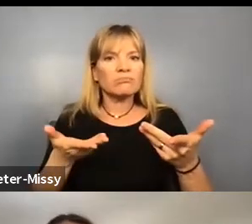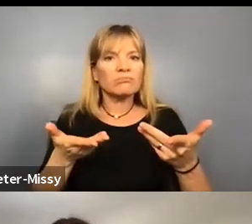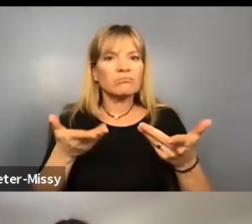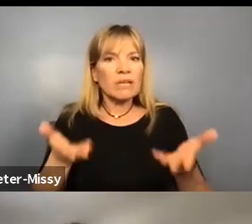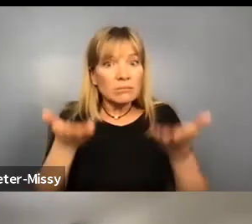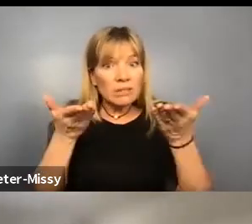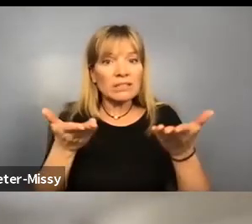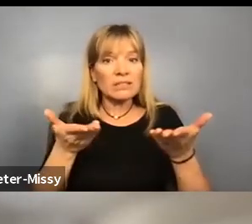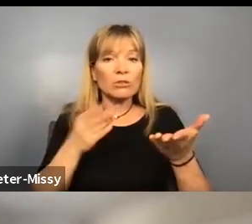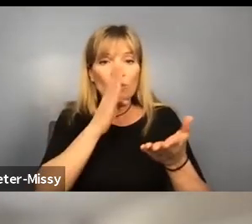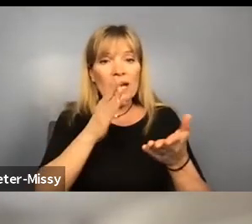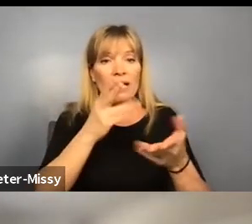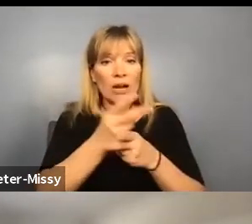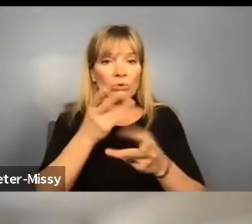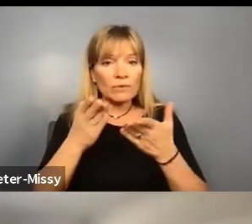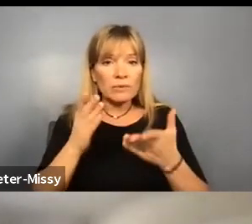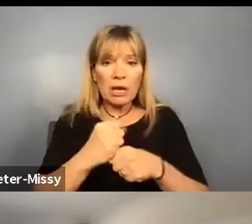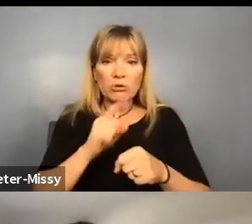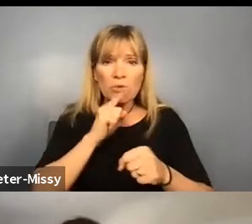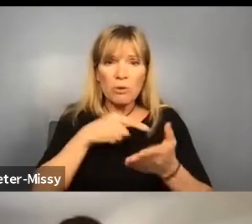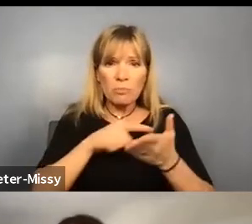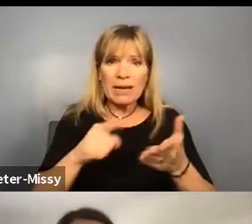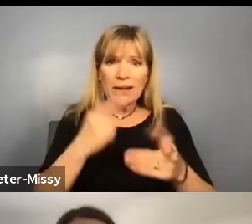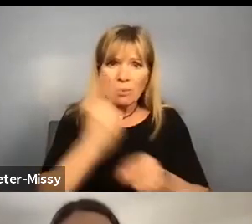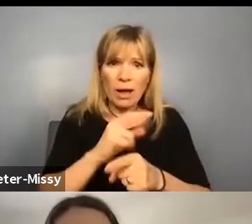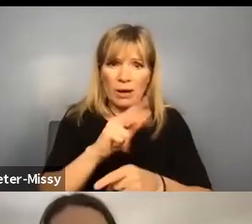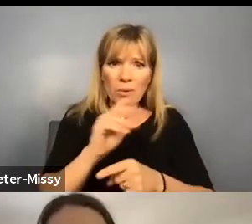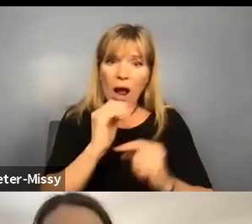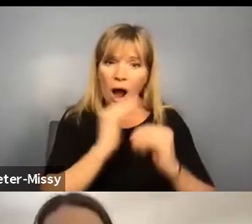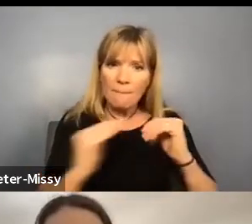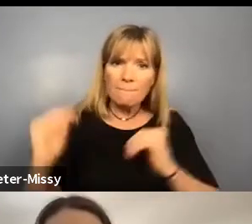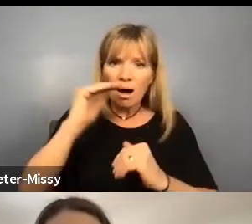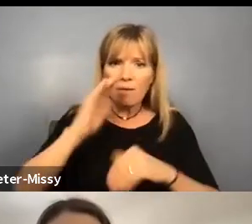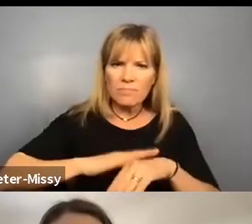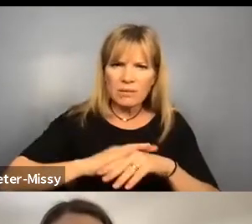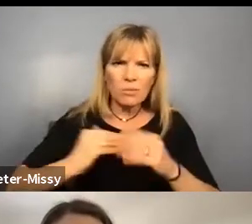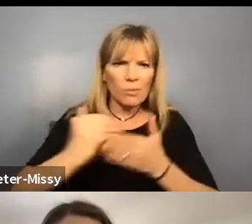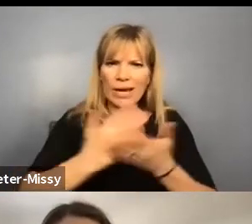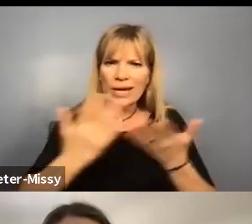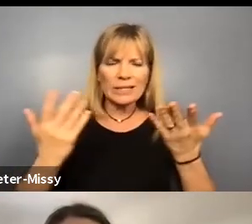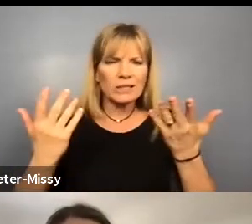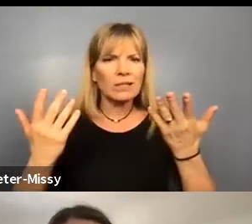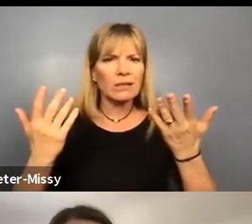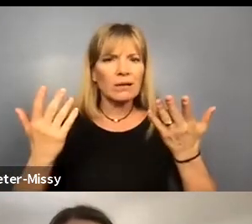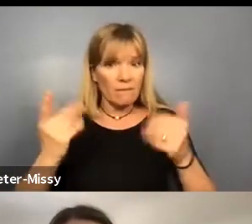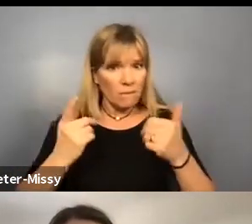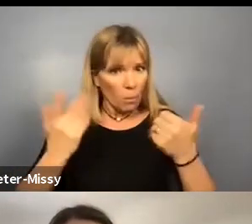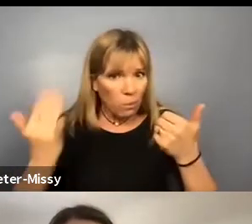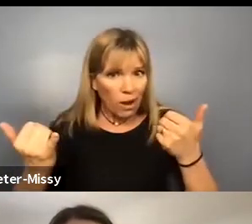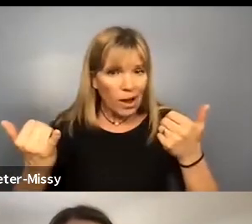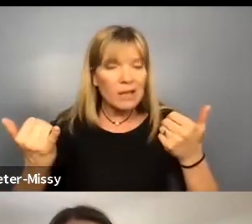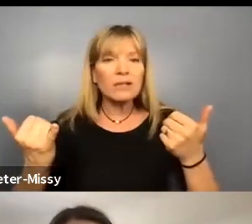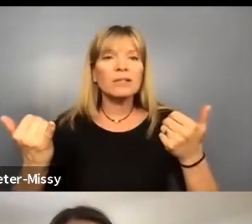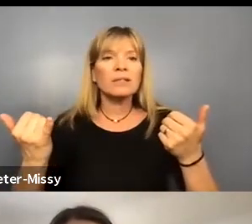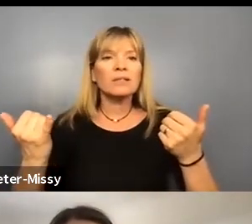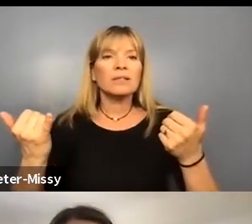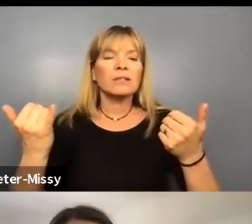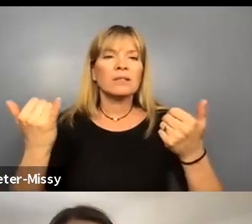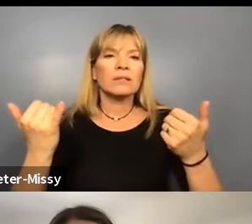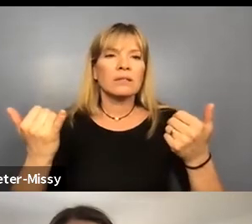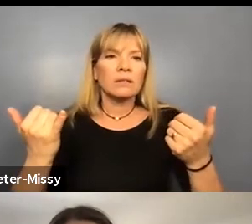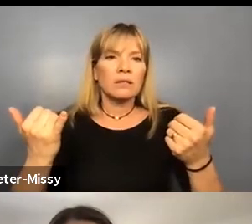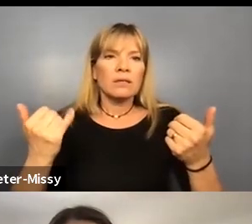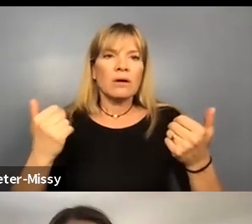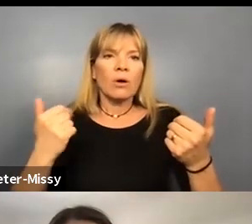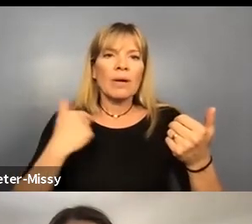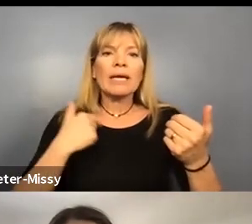make sure that they're paid at a rate that's above the minimum wage, one, so that we can, um, get a